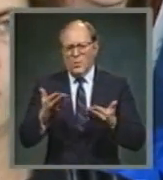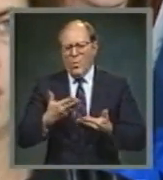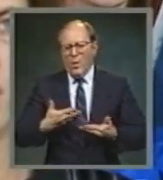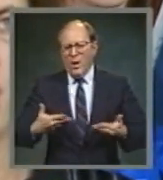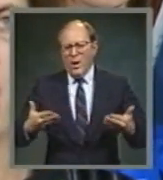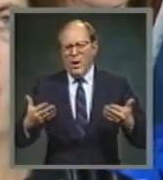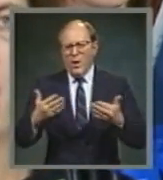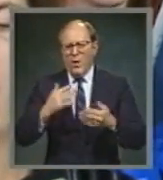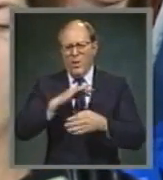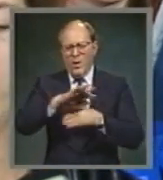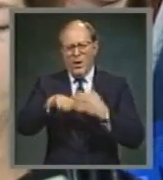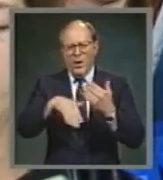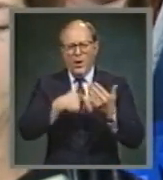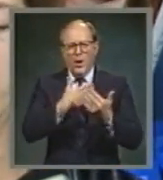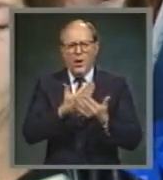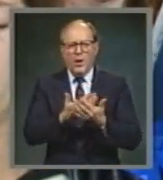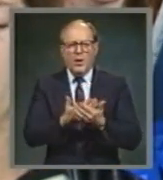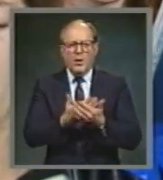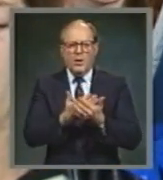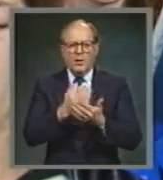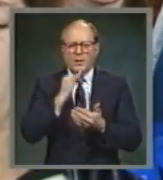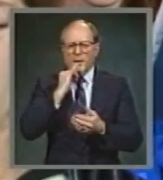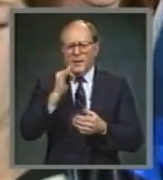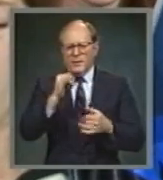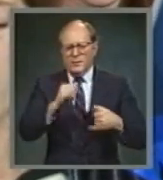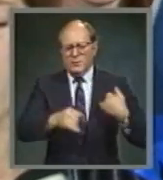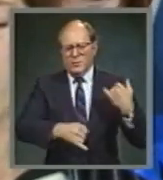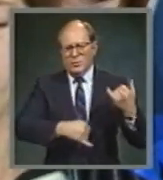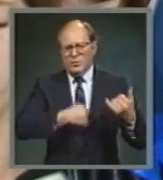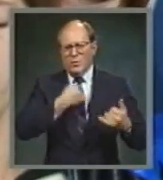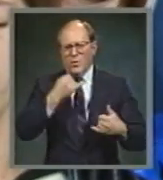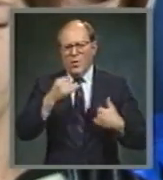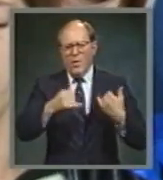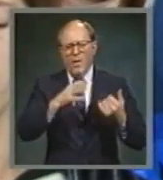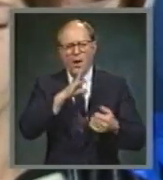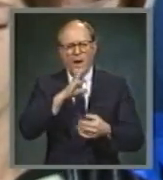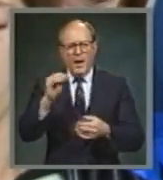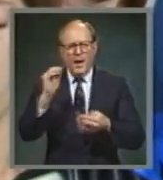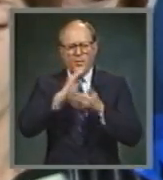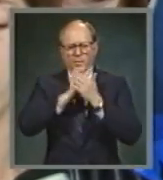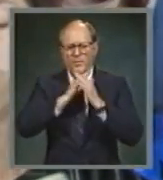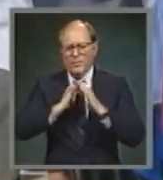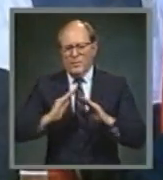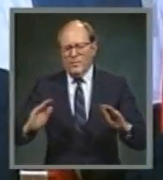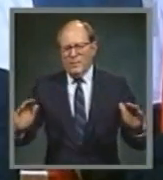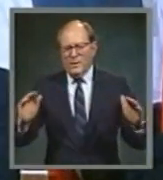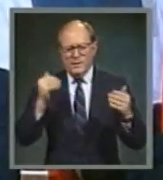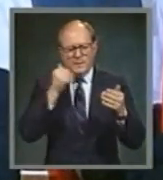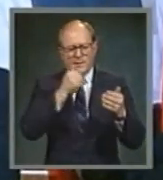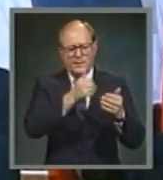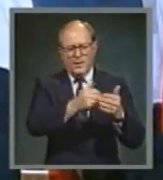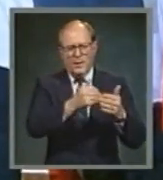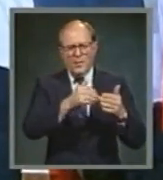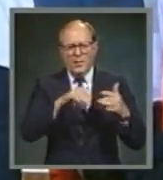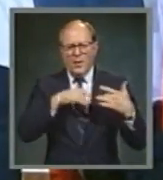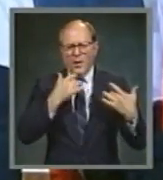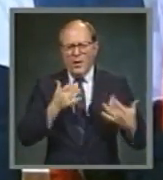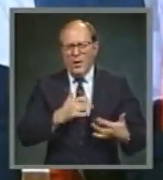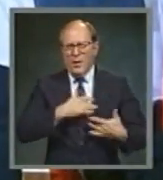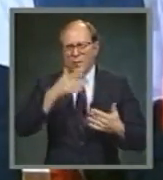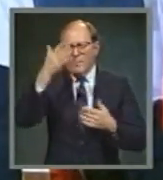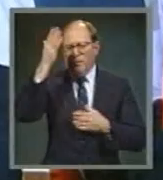where all is joy and peace Near to the